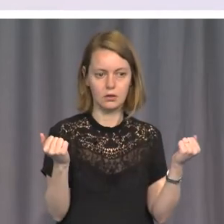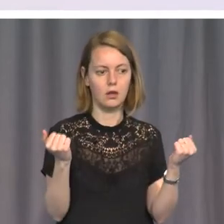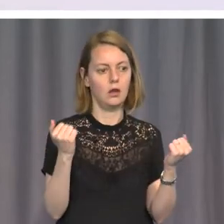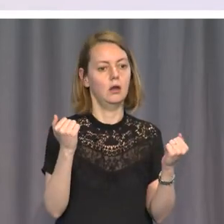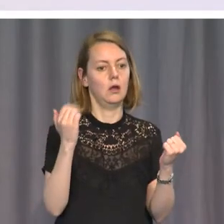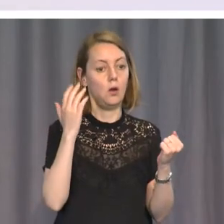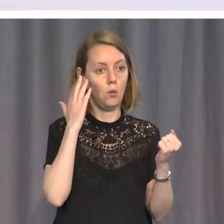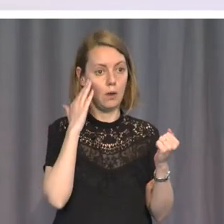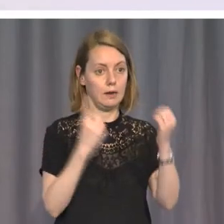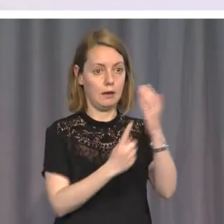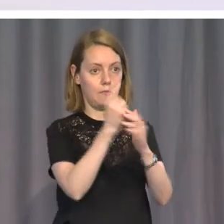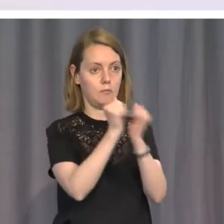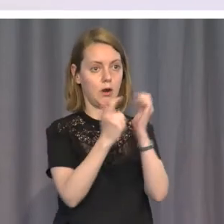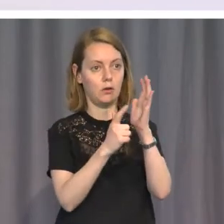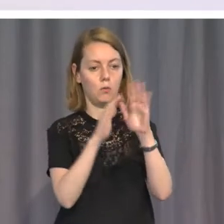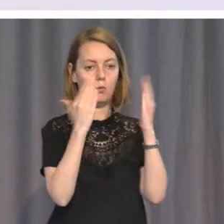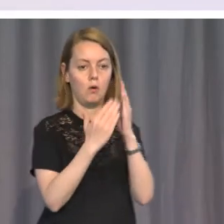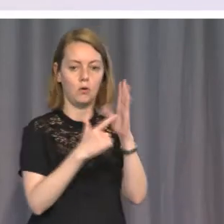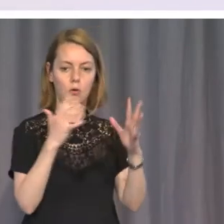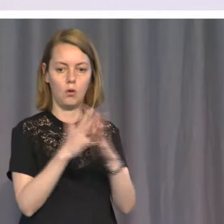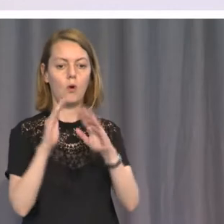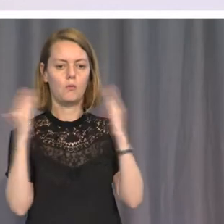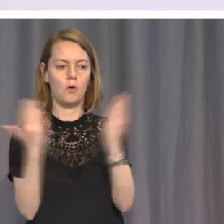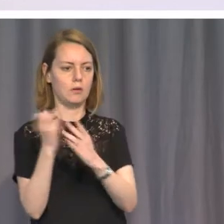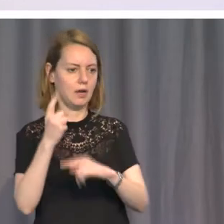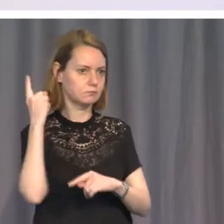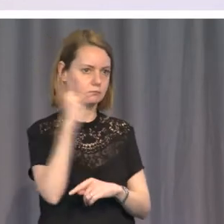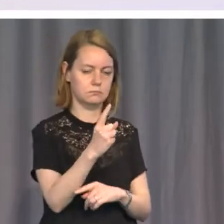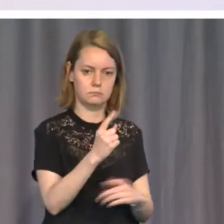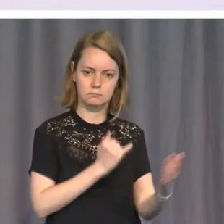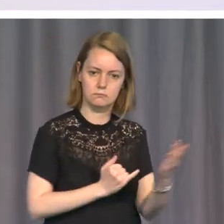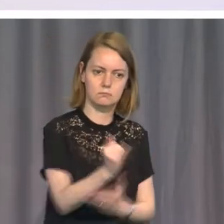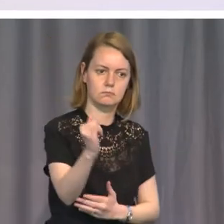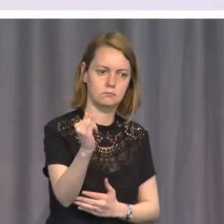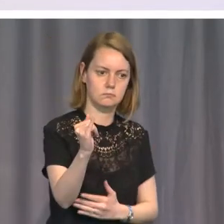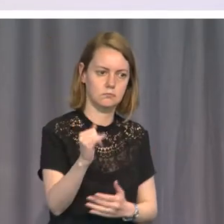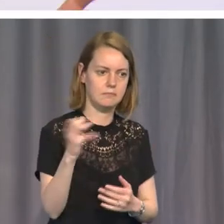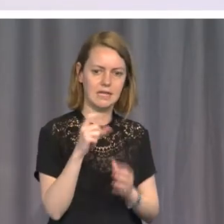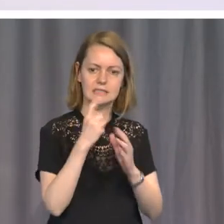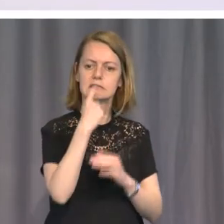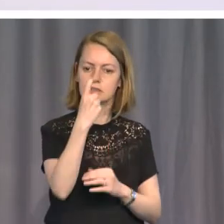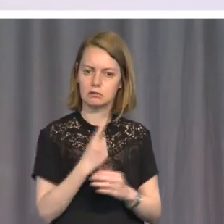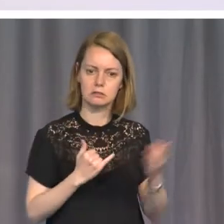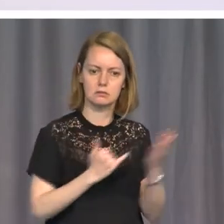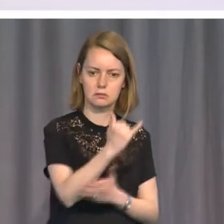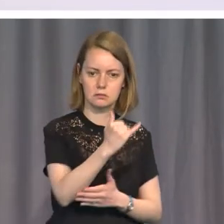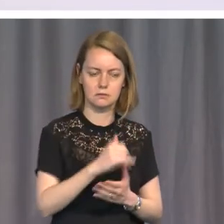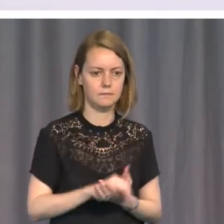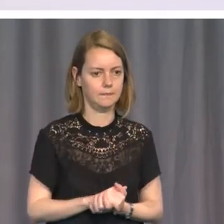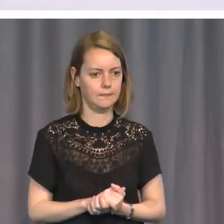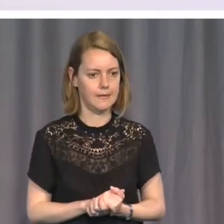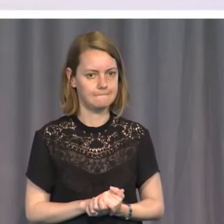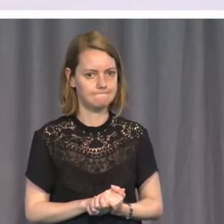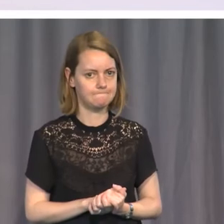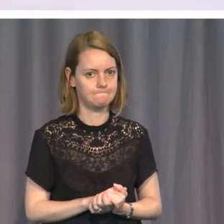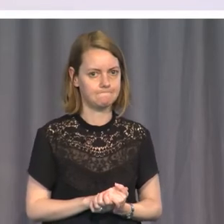be universally condemned by every state that takes its international obligations seriously. And I don't make this as a